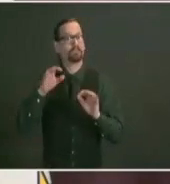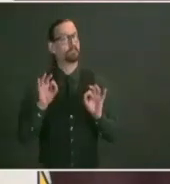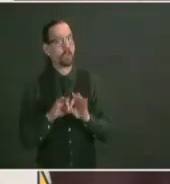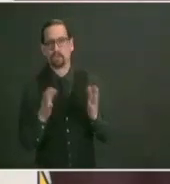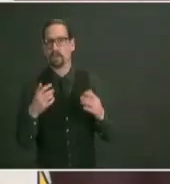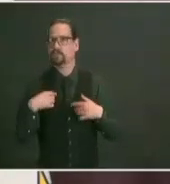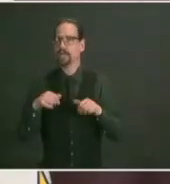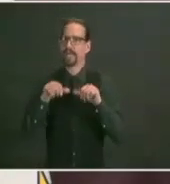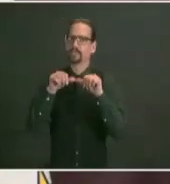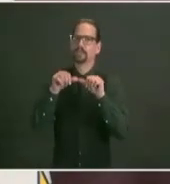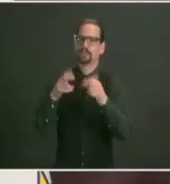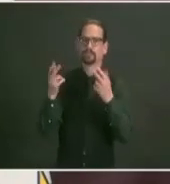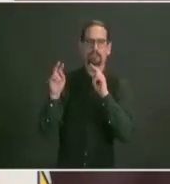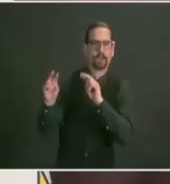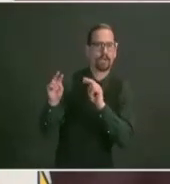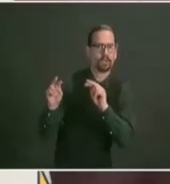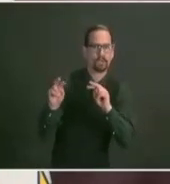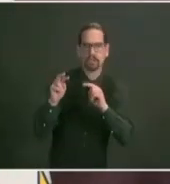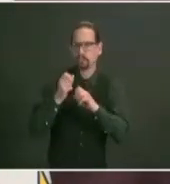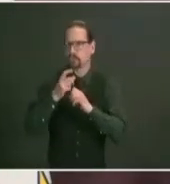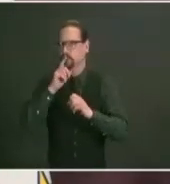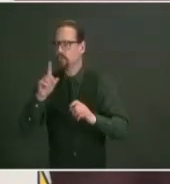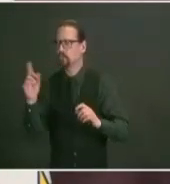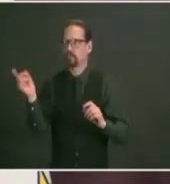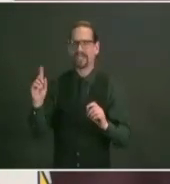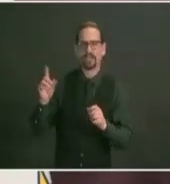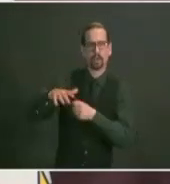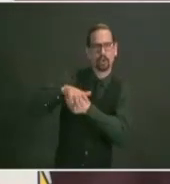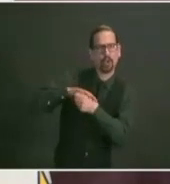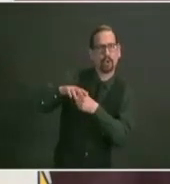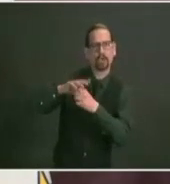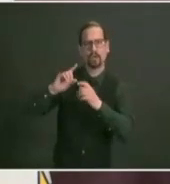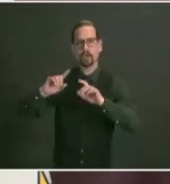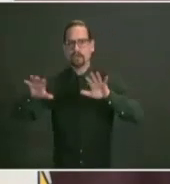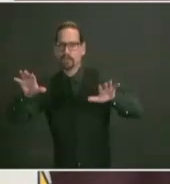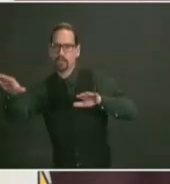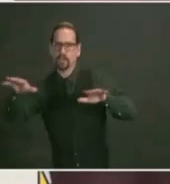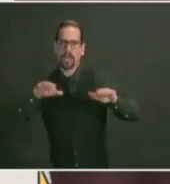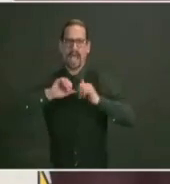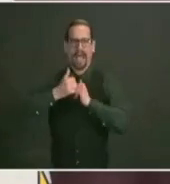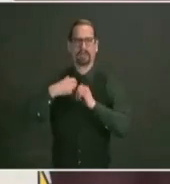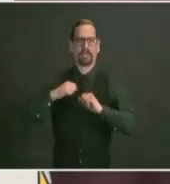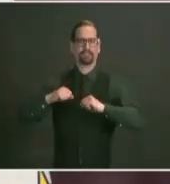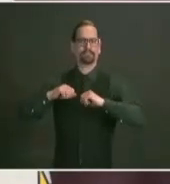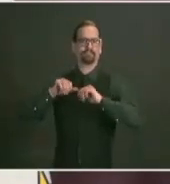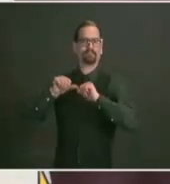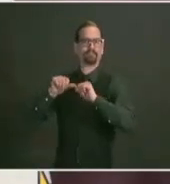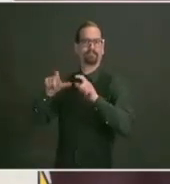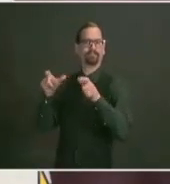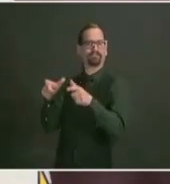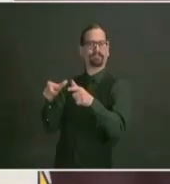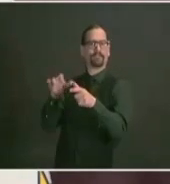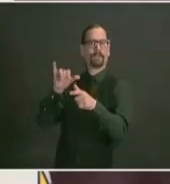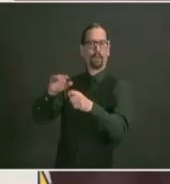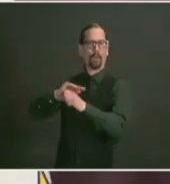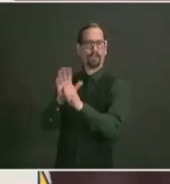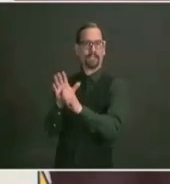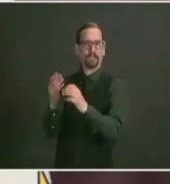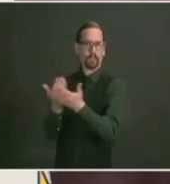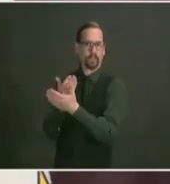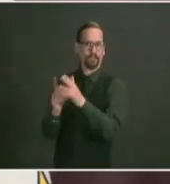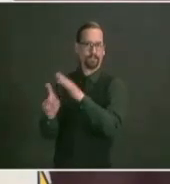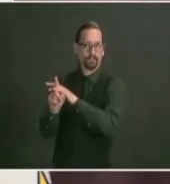through our dr eva king and our team at rido's state health laboratories we are